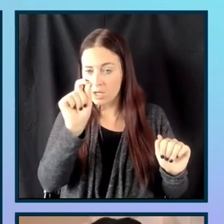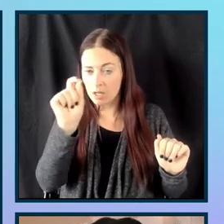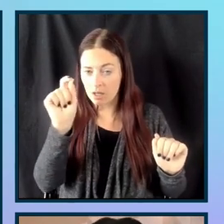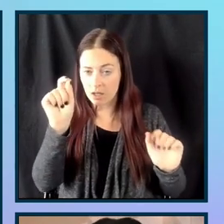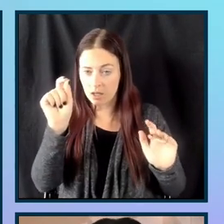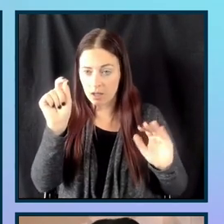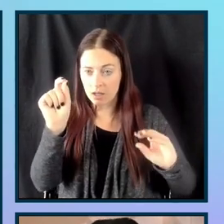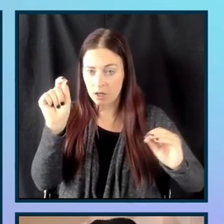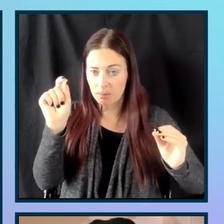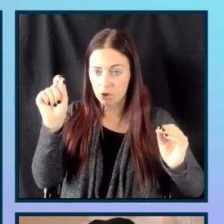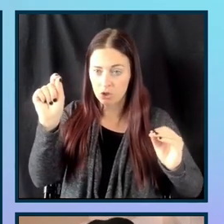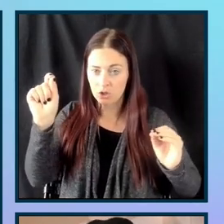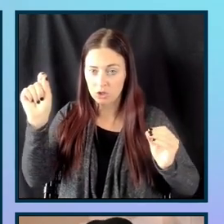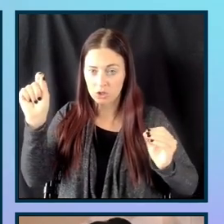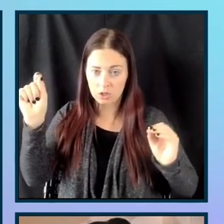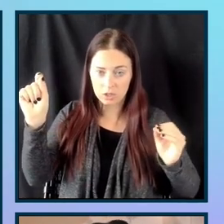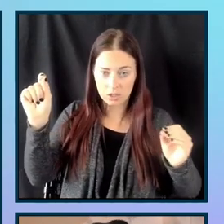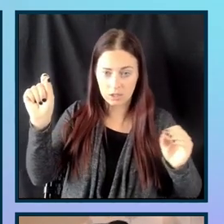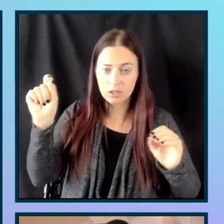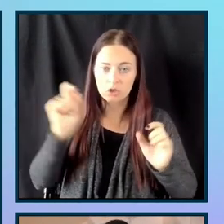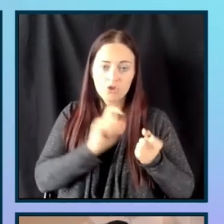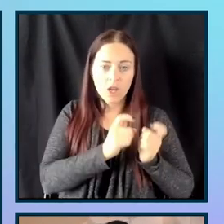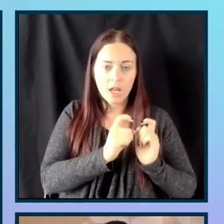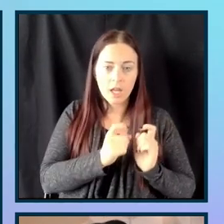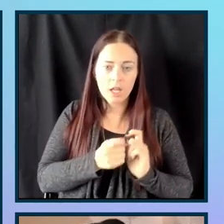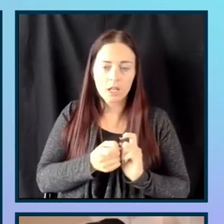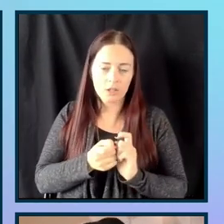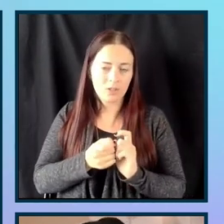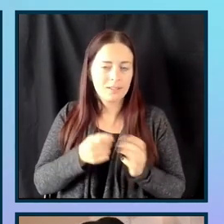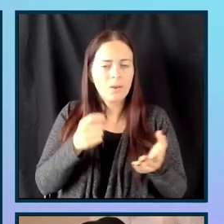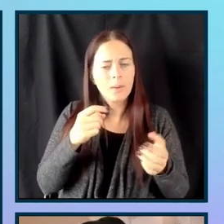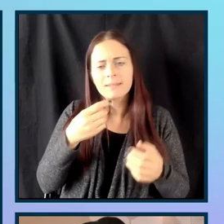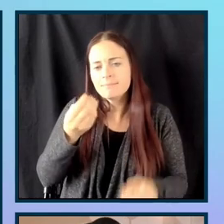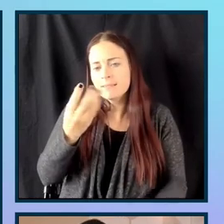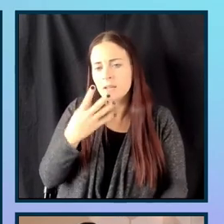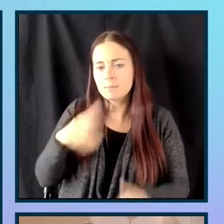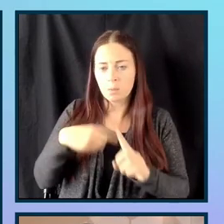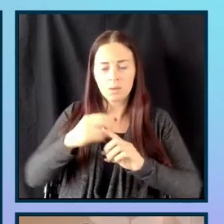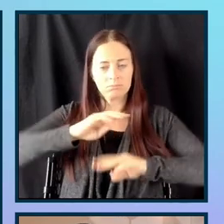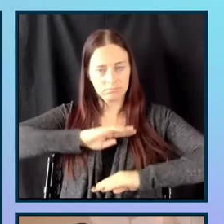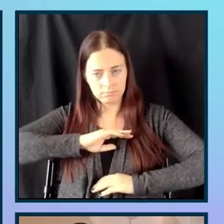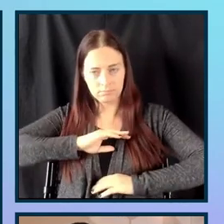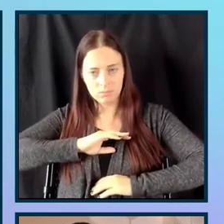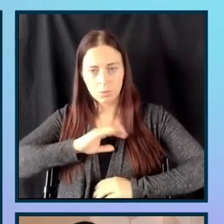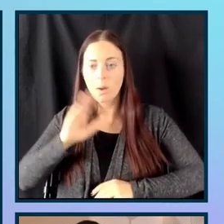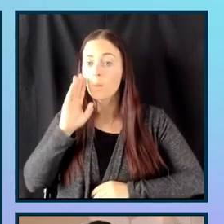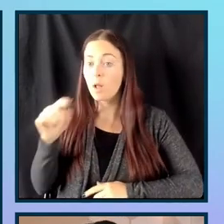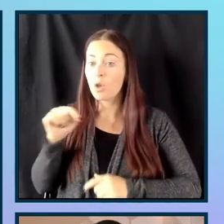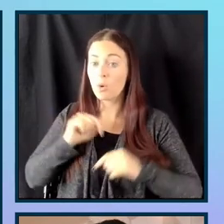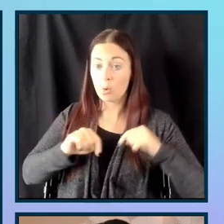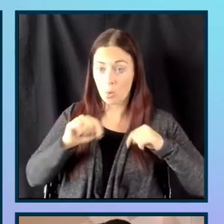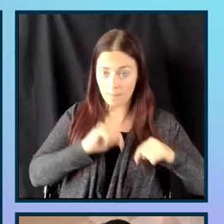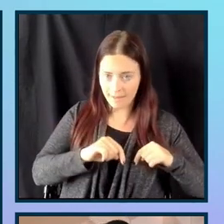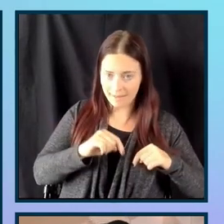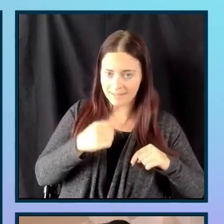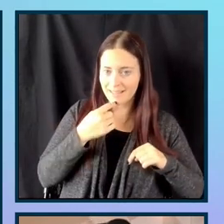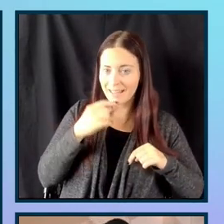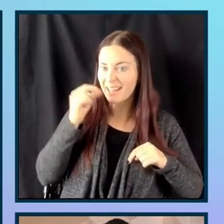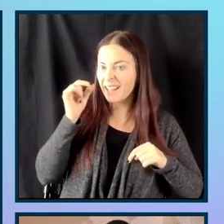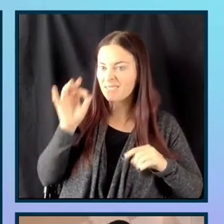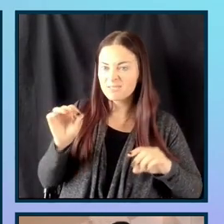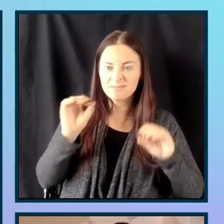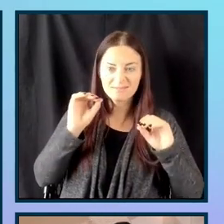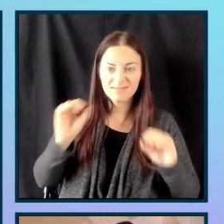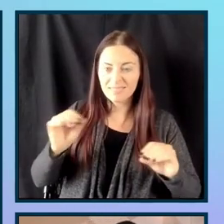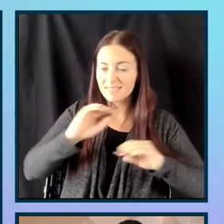selection, you can see that all of these are updating and it is telling me when I'm meeting certain things. So I'm to go back and say when I'm not meeting anything and I